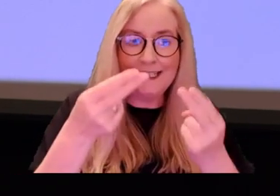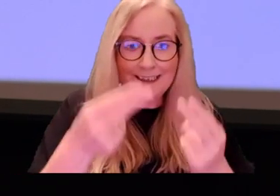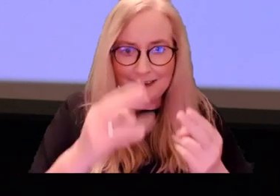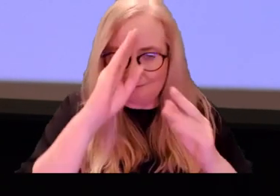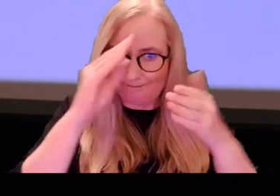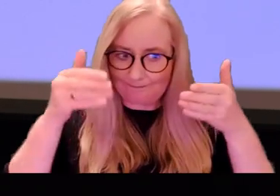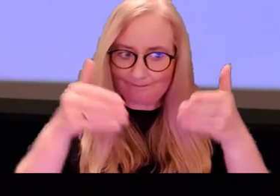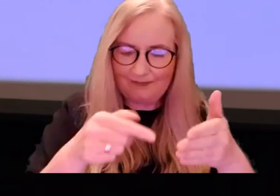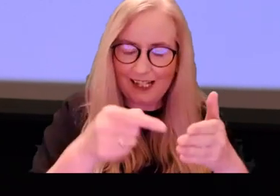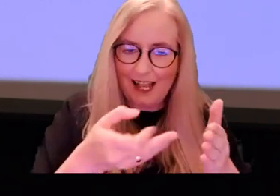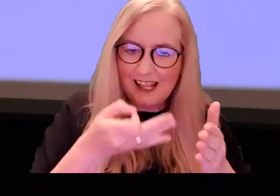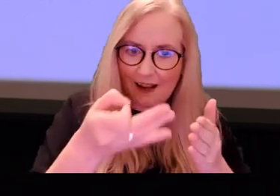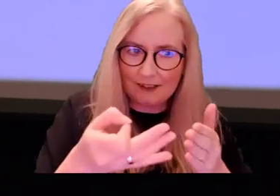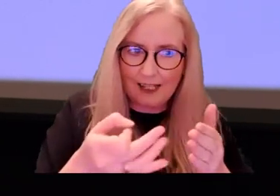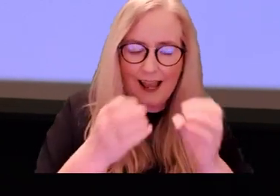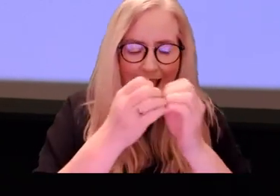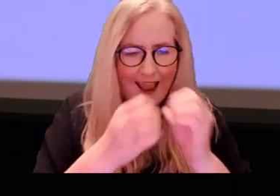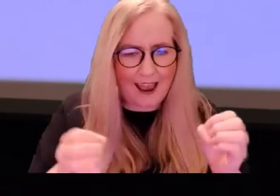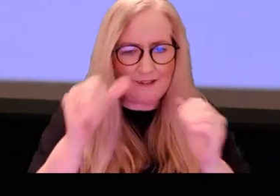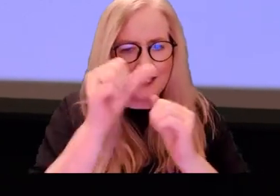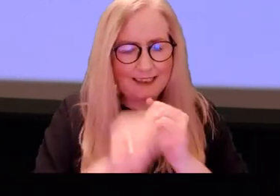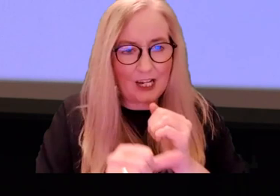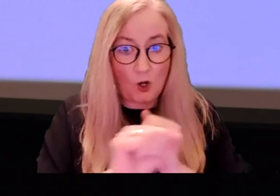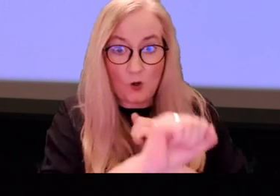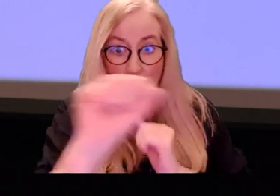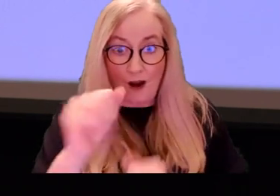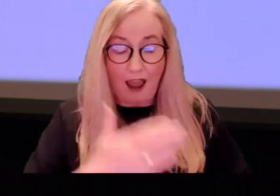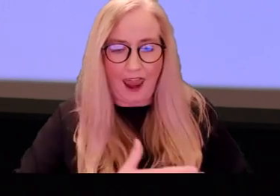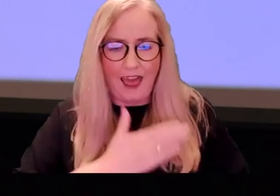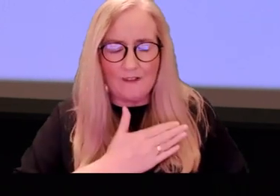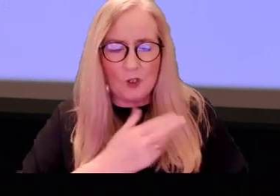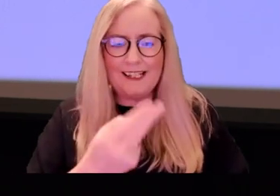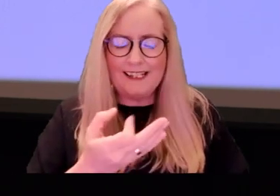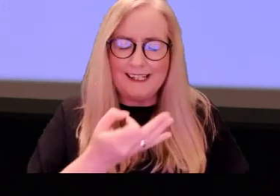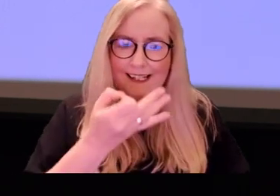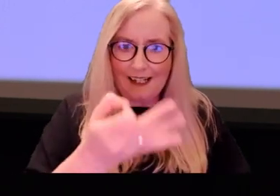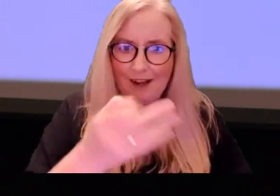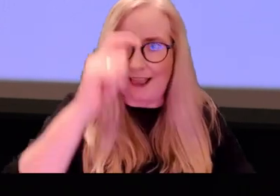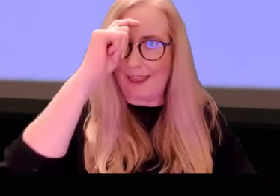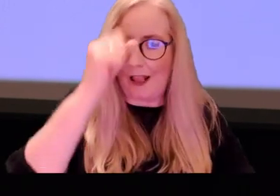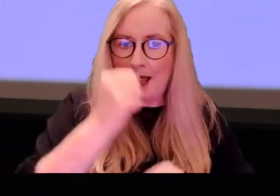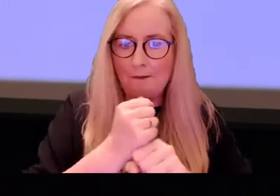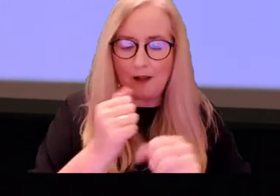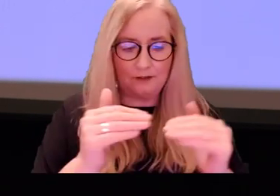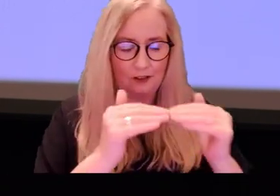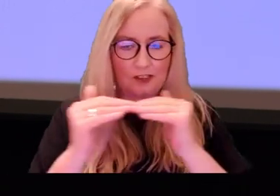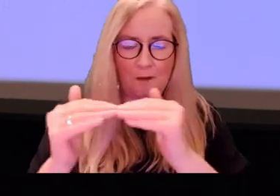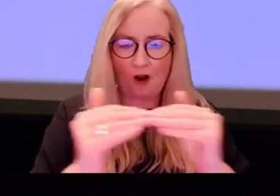and you need to work on that gift. We need to every single day of your life give yourself